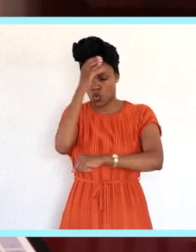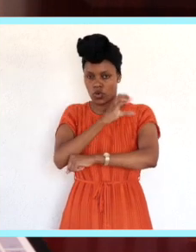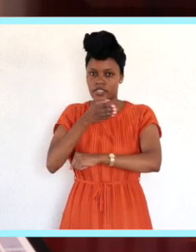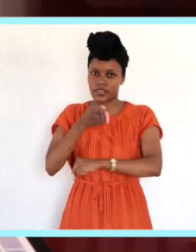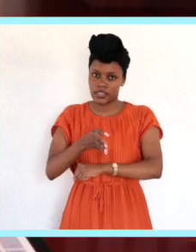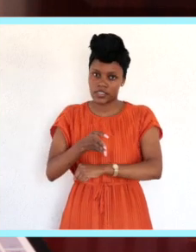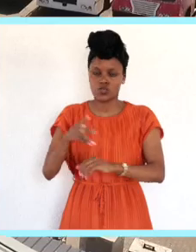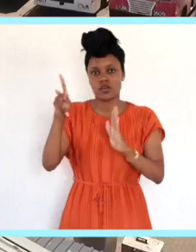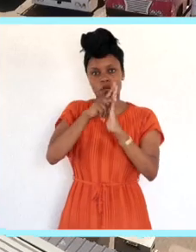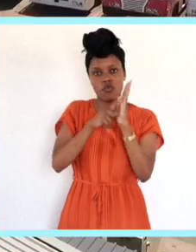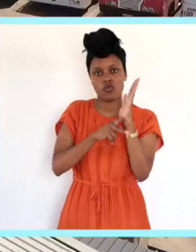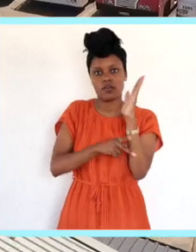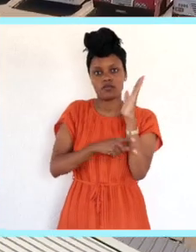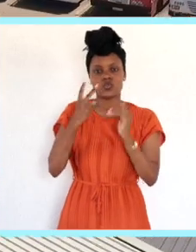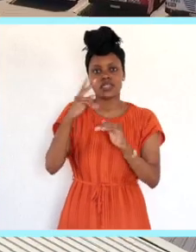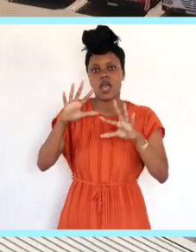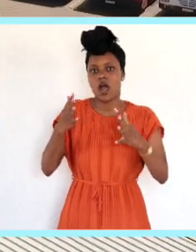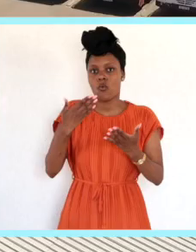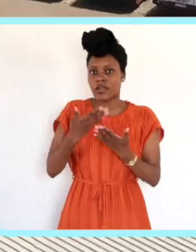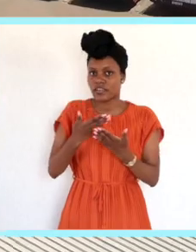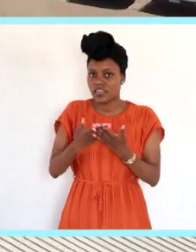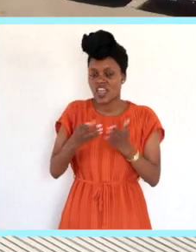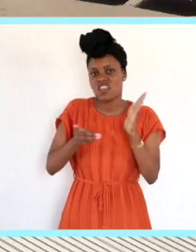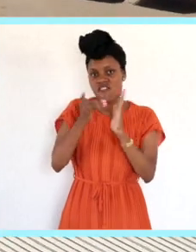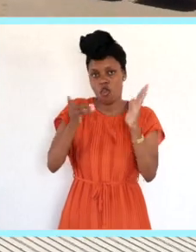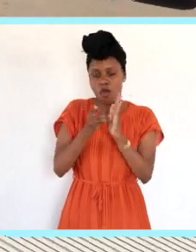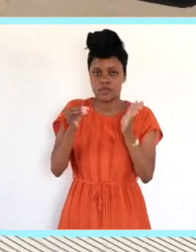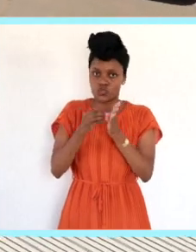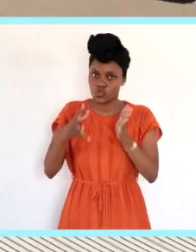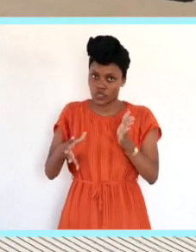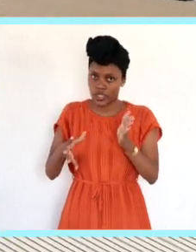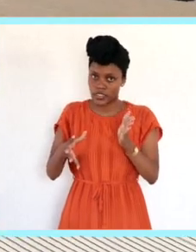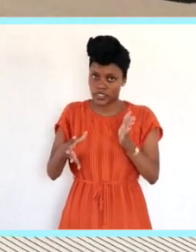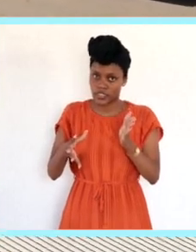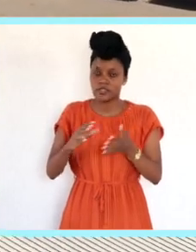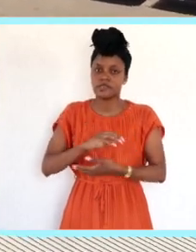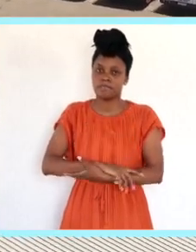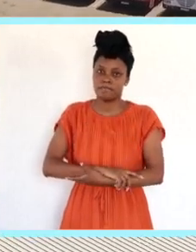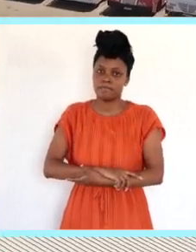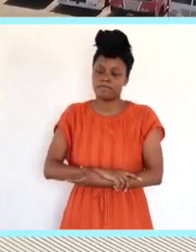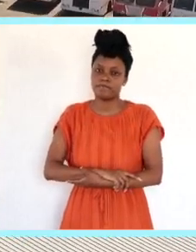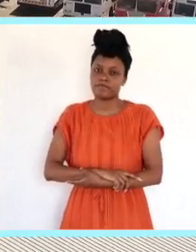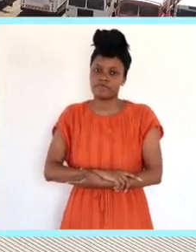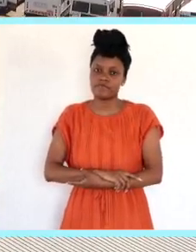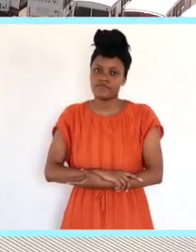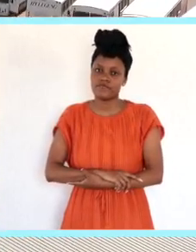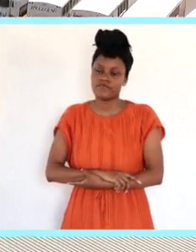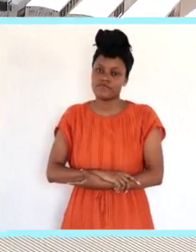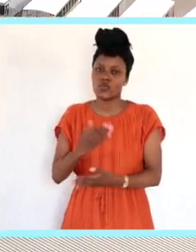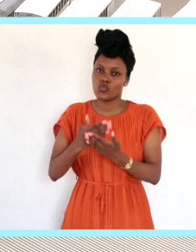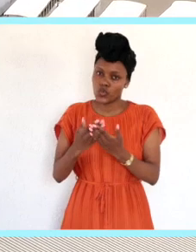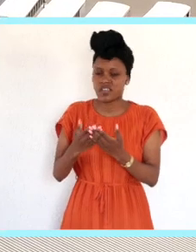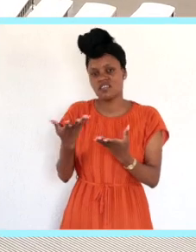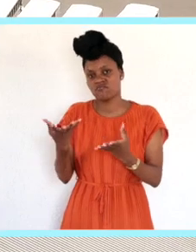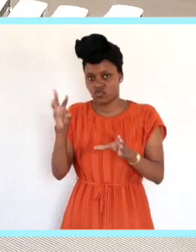and CDBank College are on a program to see how we can best develop students, which we will then consume into